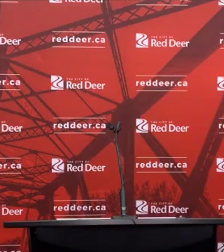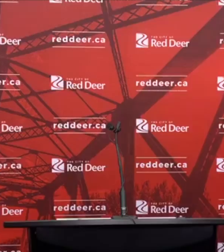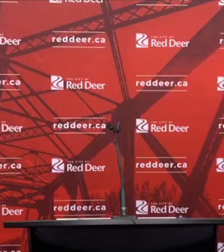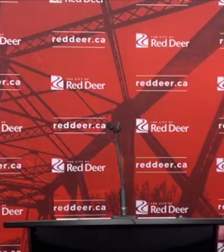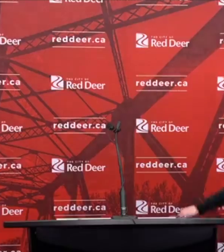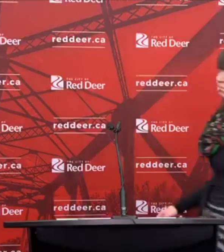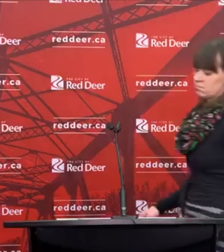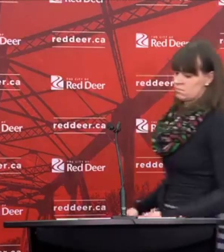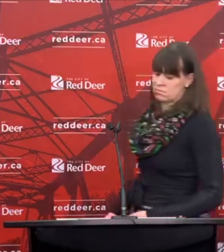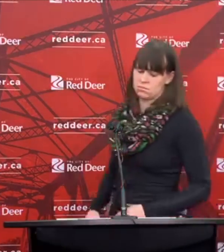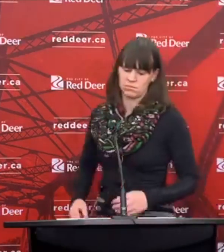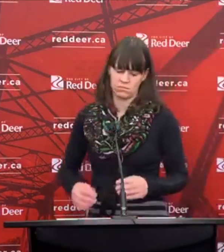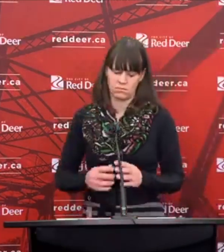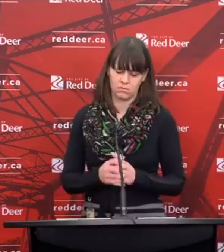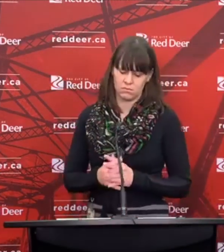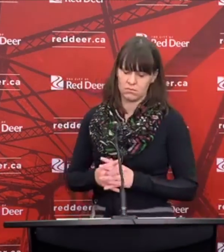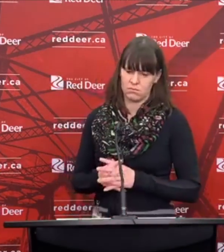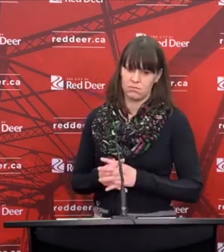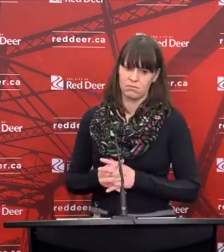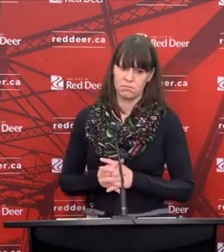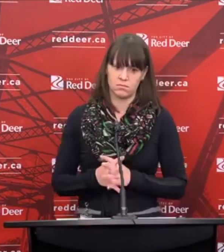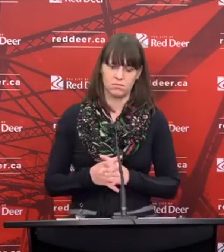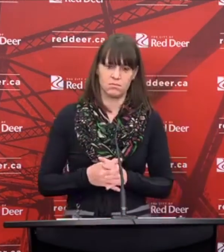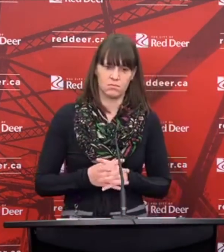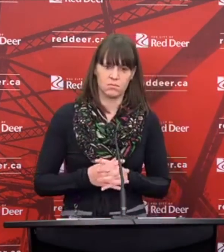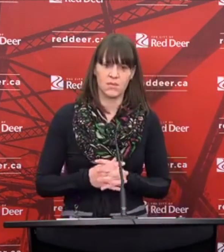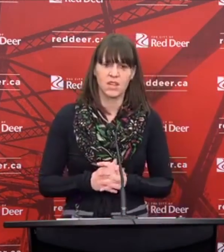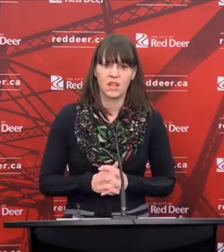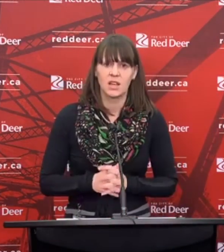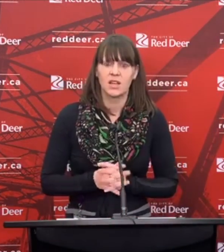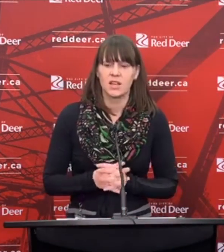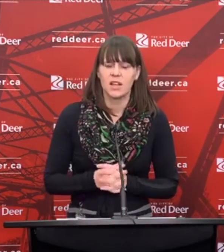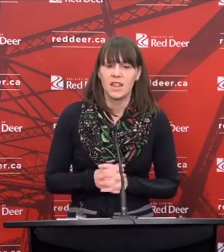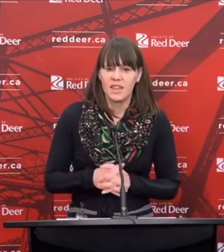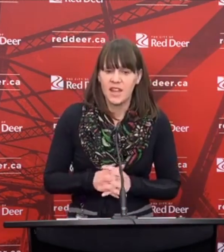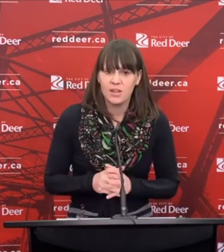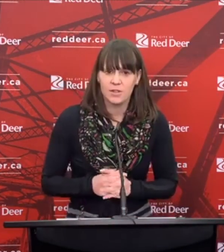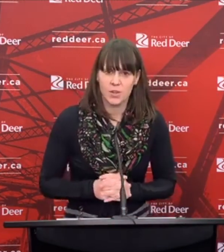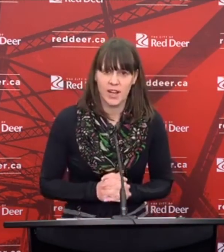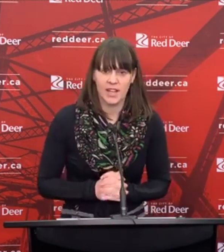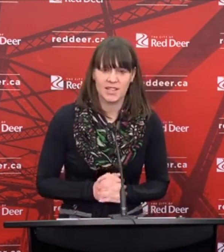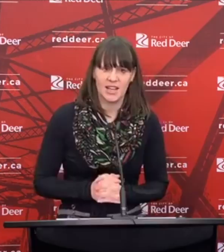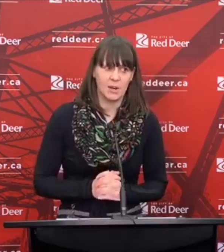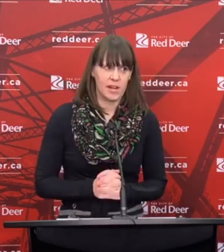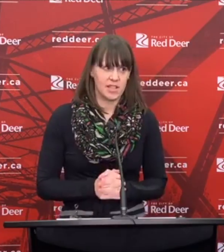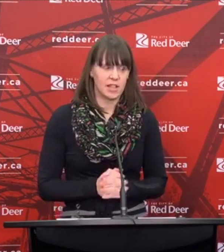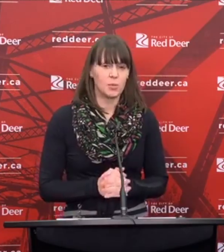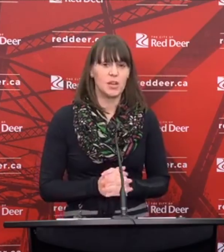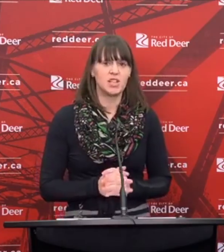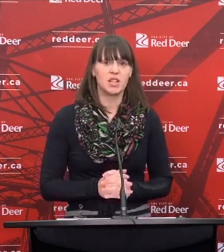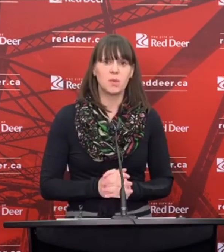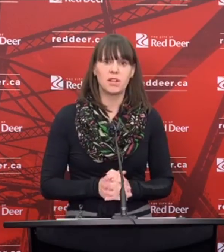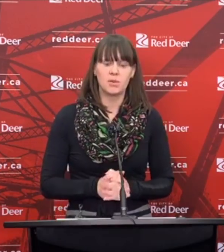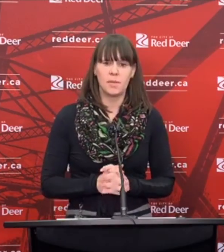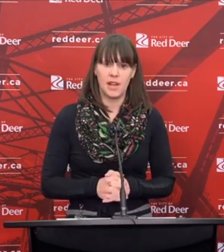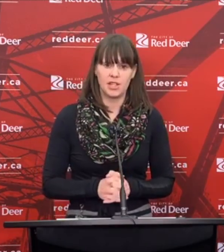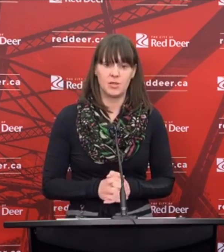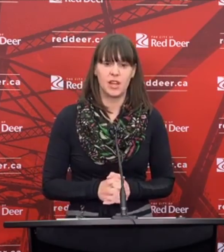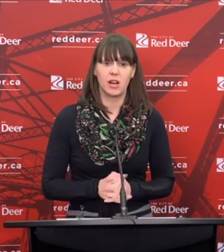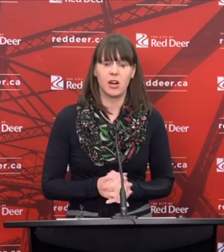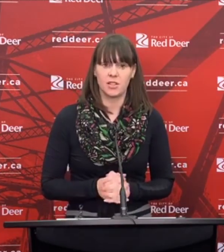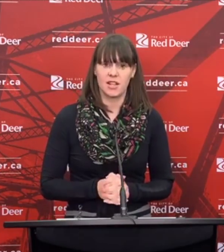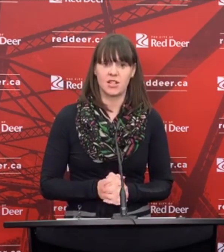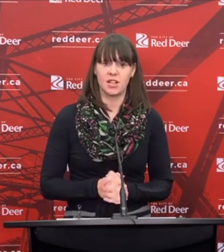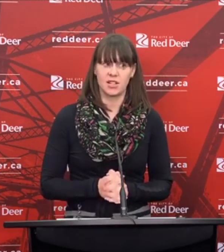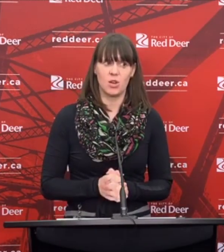Thank you. Thank do you have a follow-up? No, that's good. Thanks. Thank you. Thank you for joining us tonight, Red Deer. We just want to remind